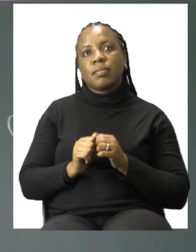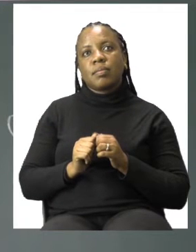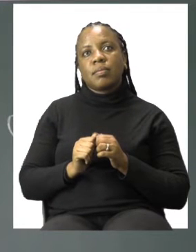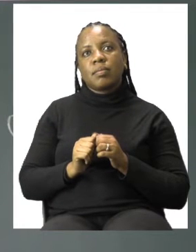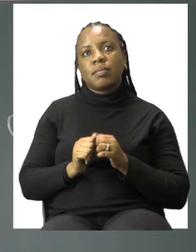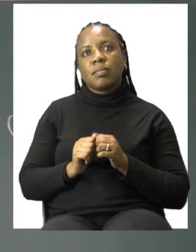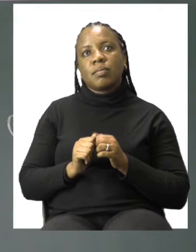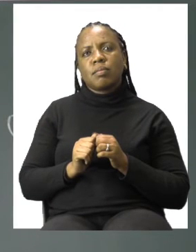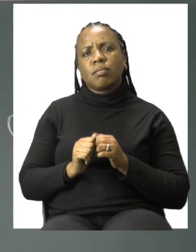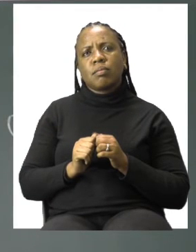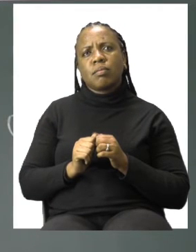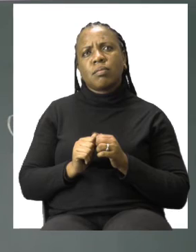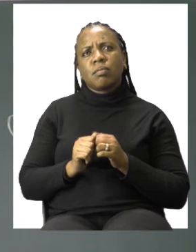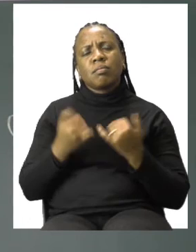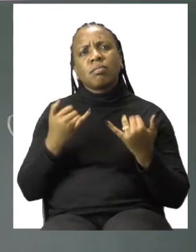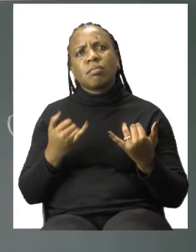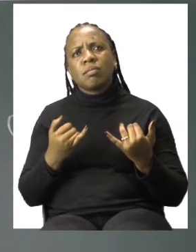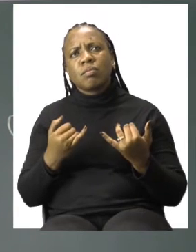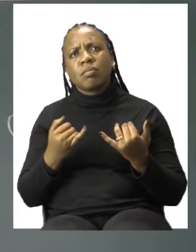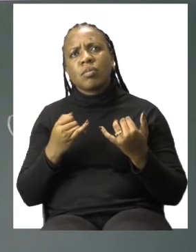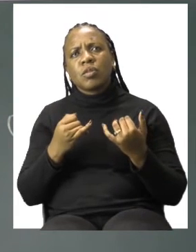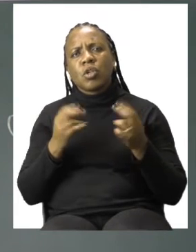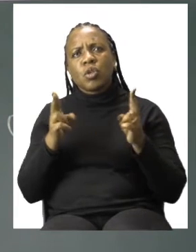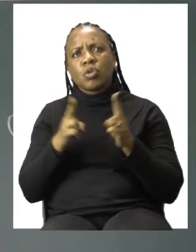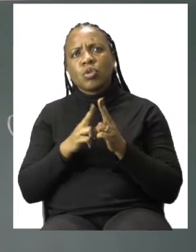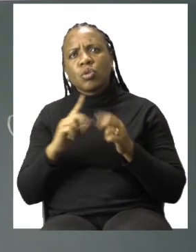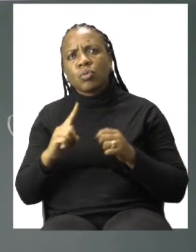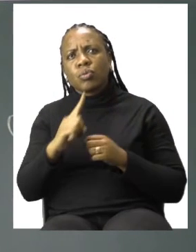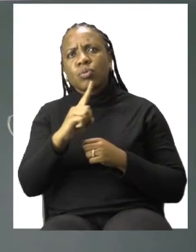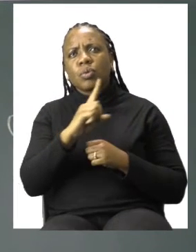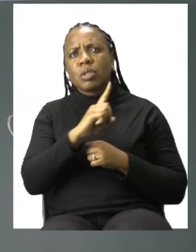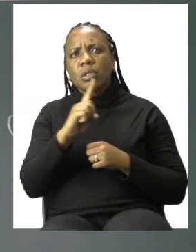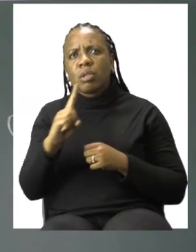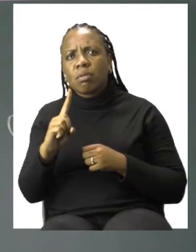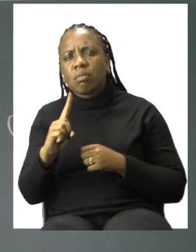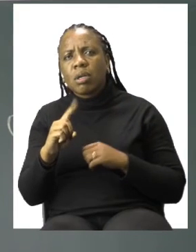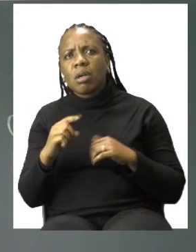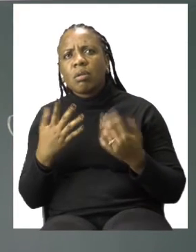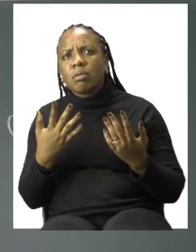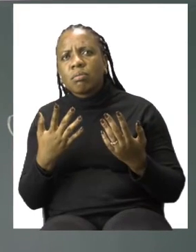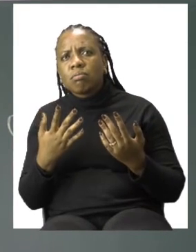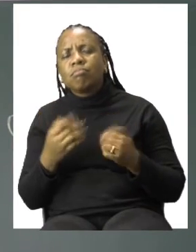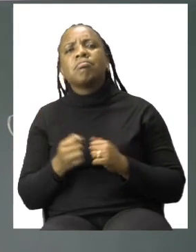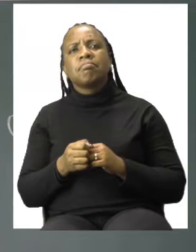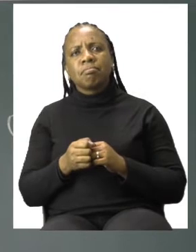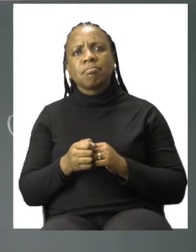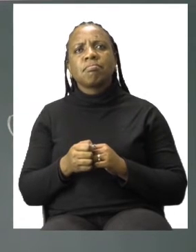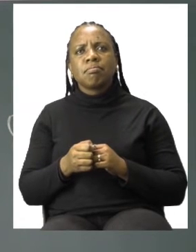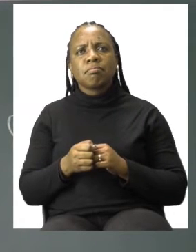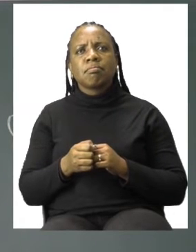What is the time? We say half past 11.